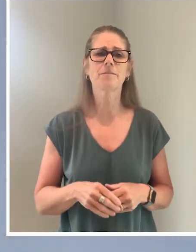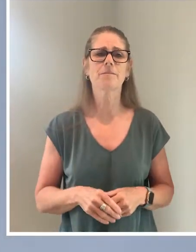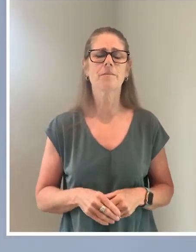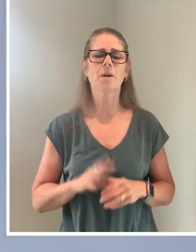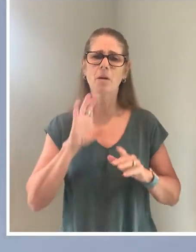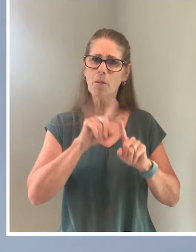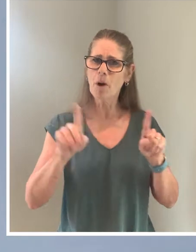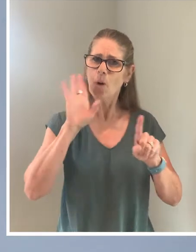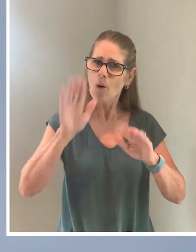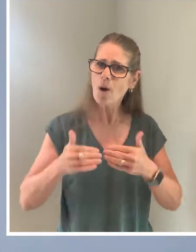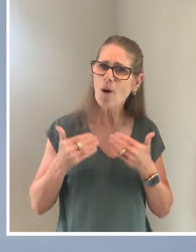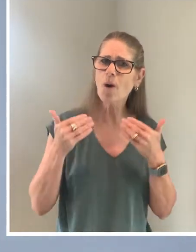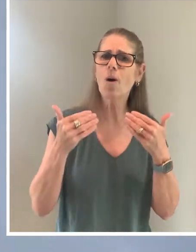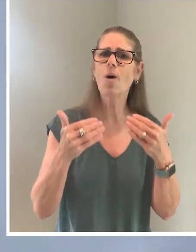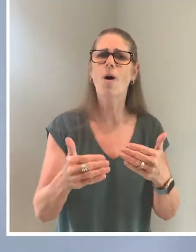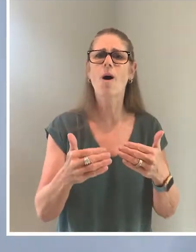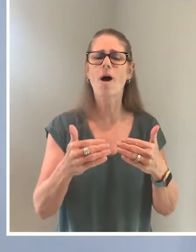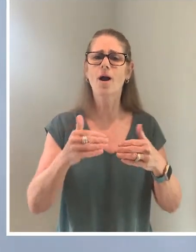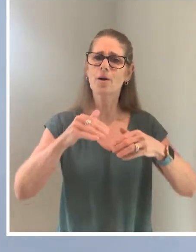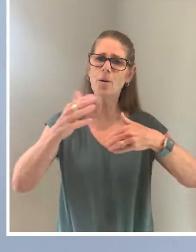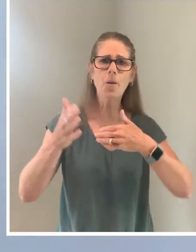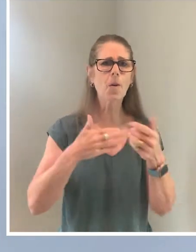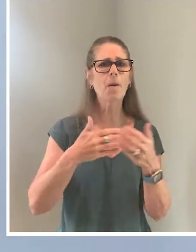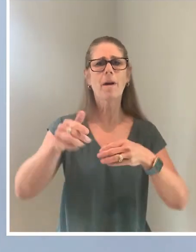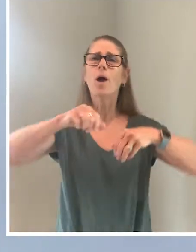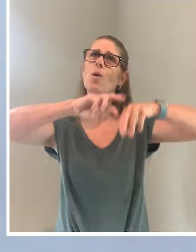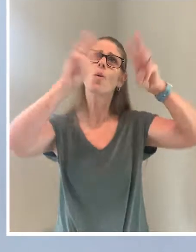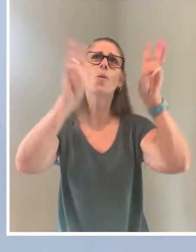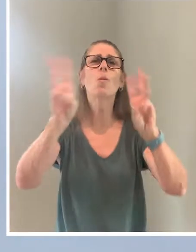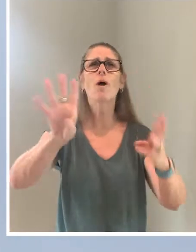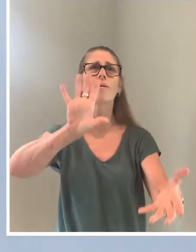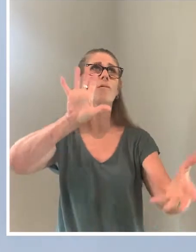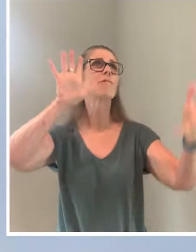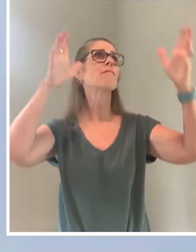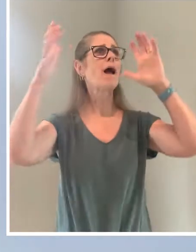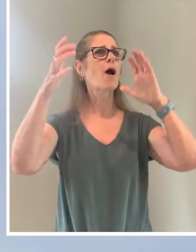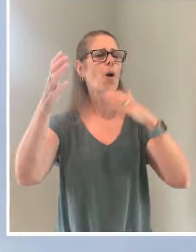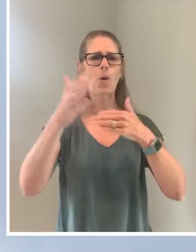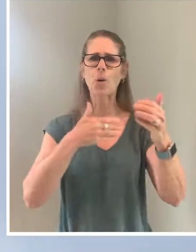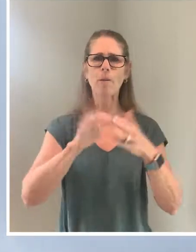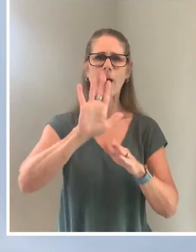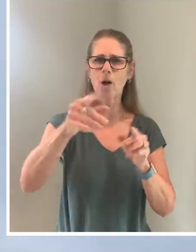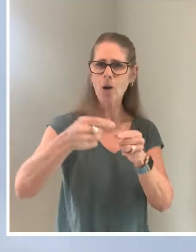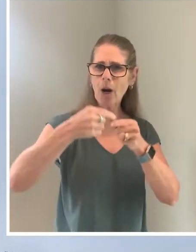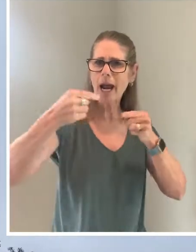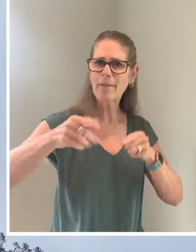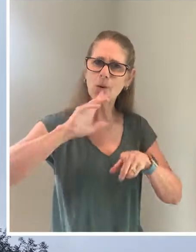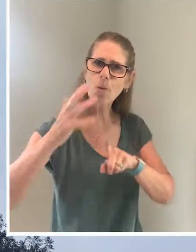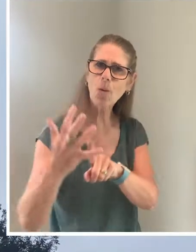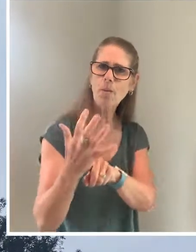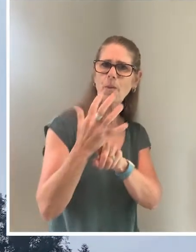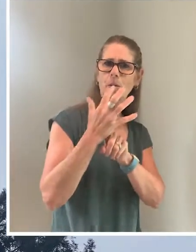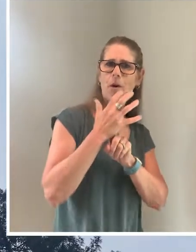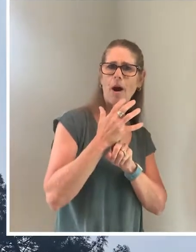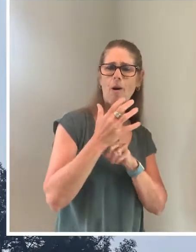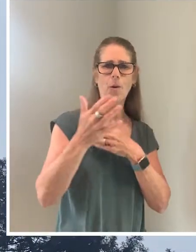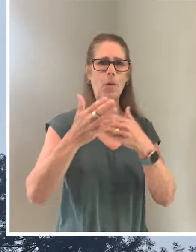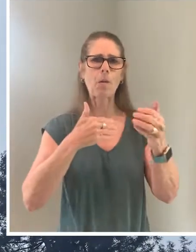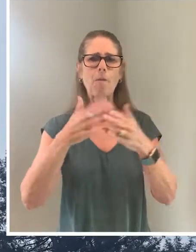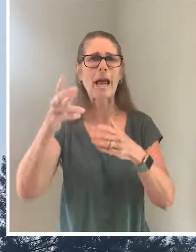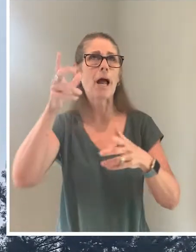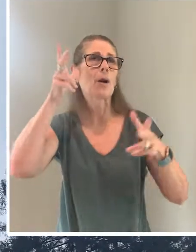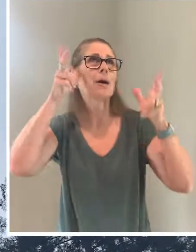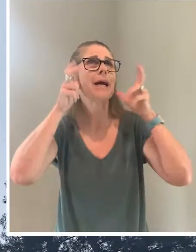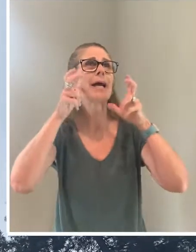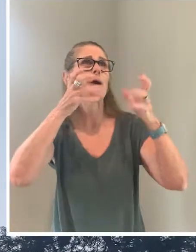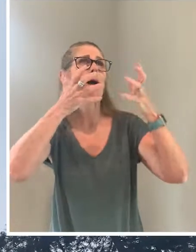But on you will go, though the weather be foul, on you will go, though your enemies prowl, on you will go, though the hack and